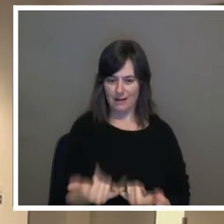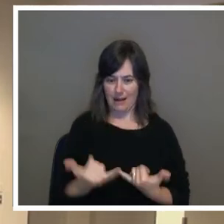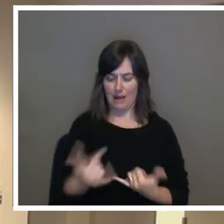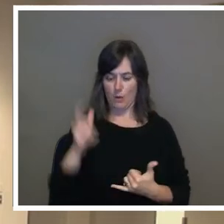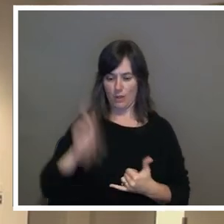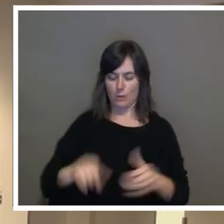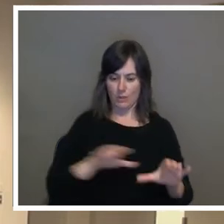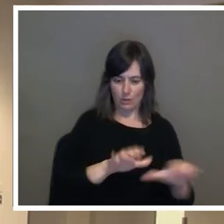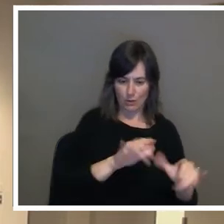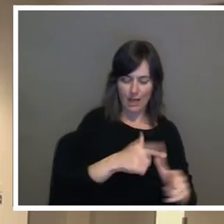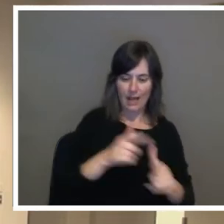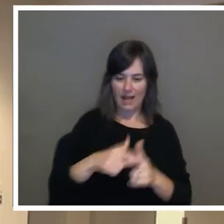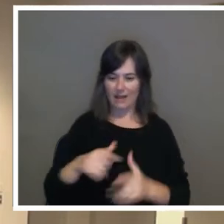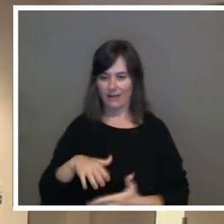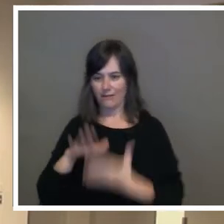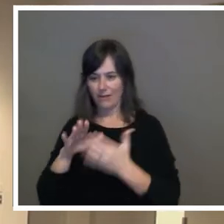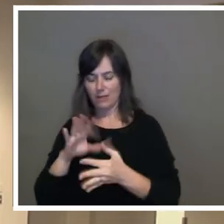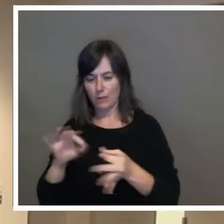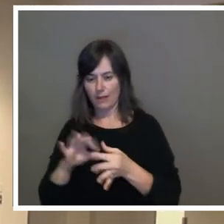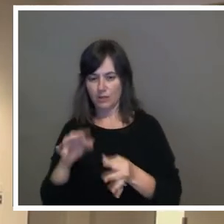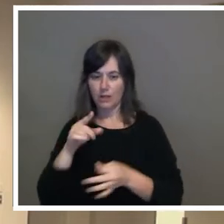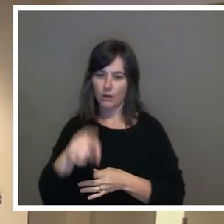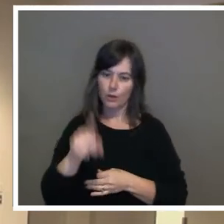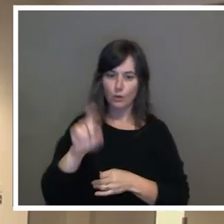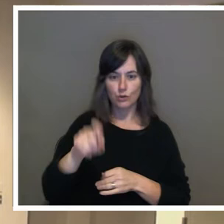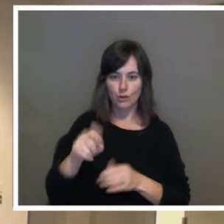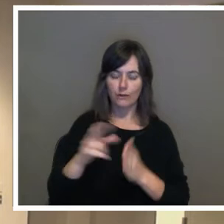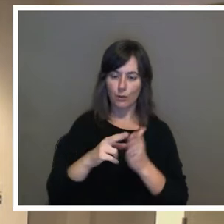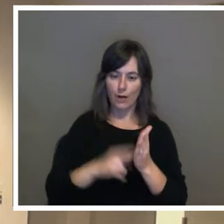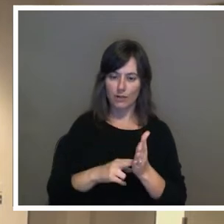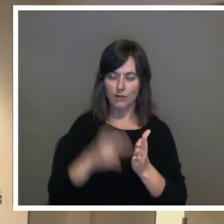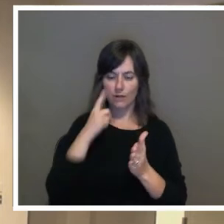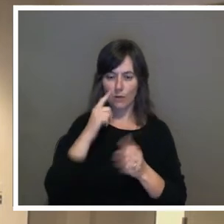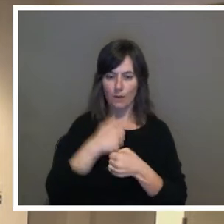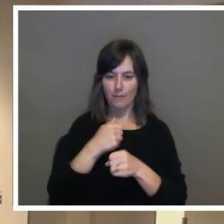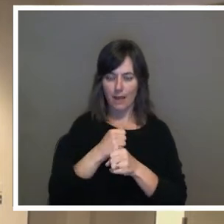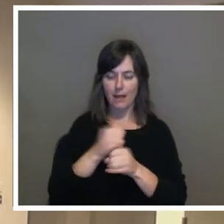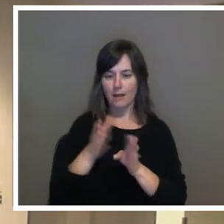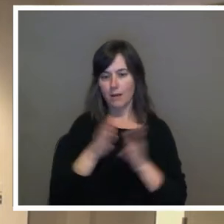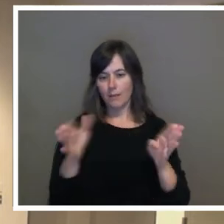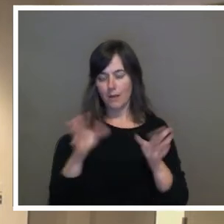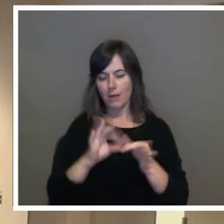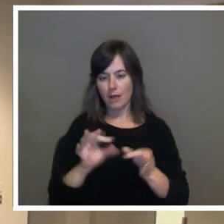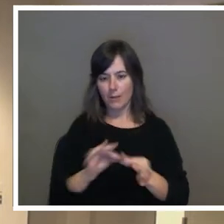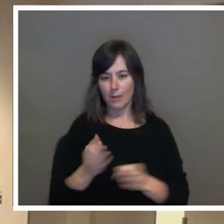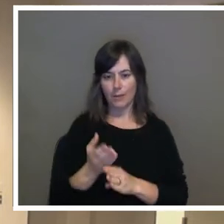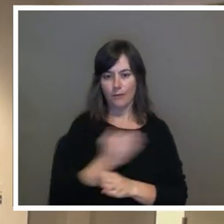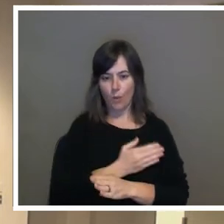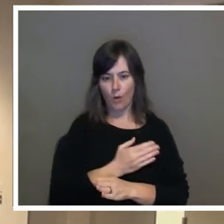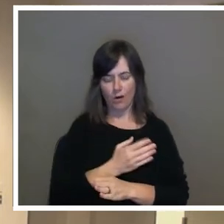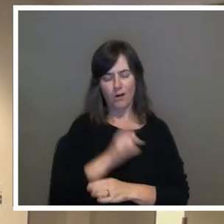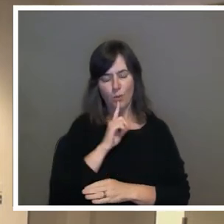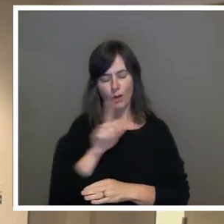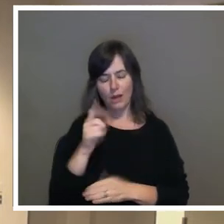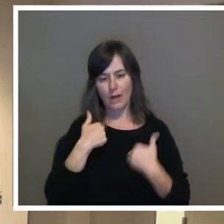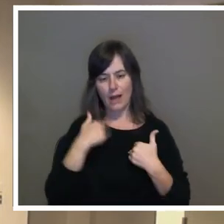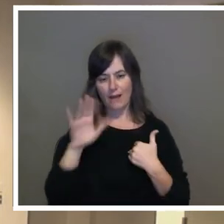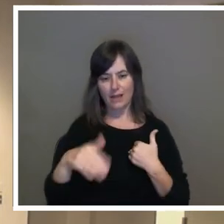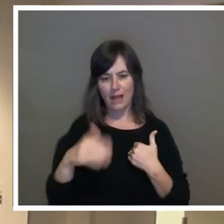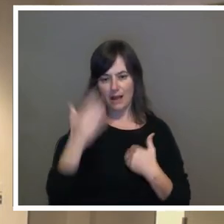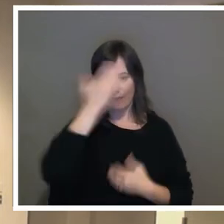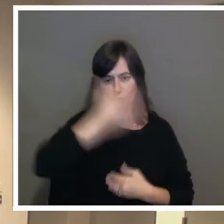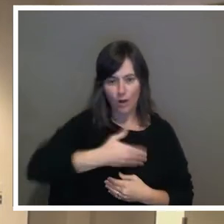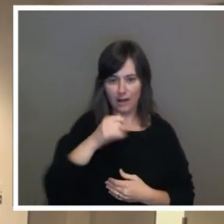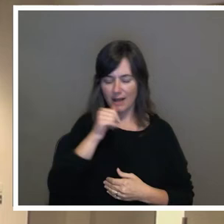faced with a message saying, you know, you really needed to register and make a public comment on Friday. It just would have been nice to have that up front and not hit that